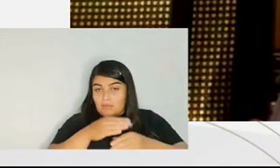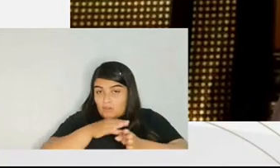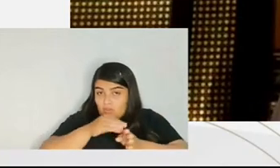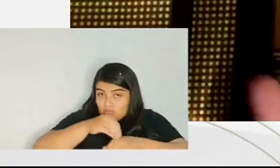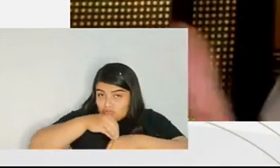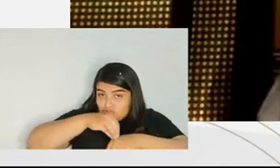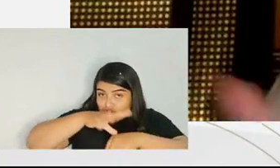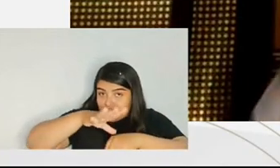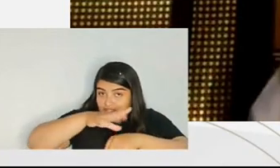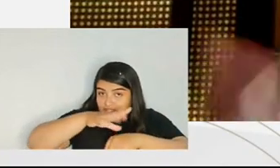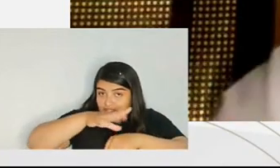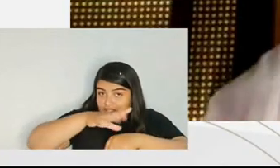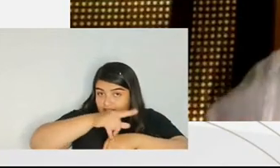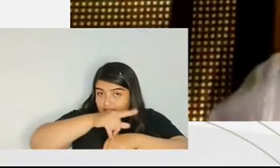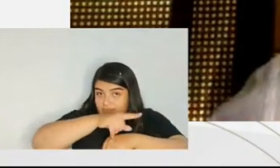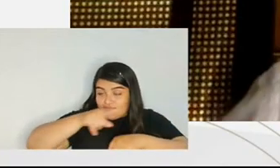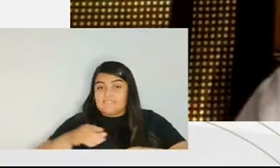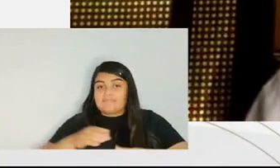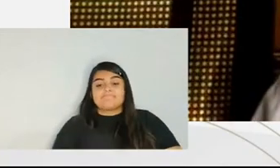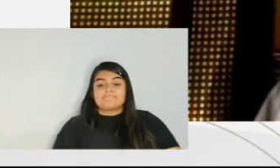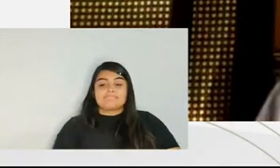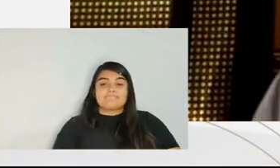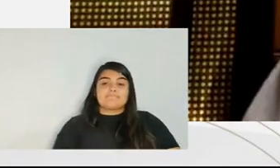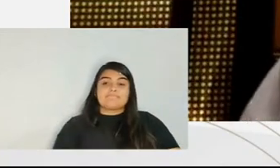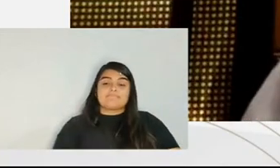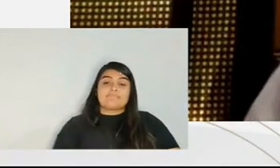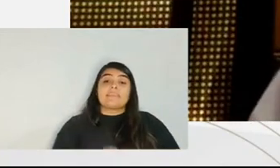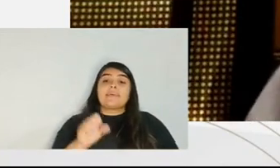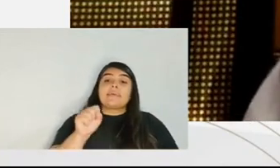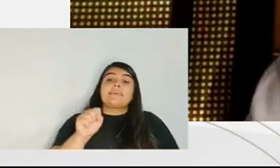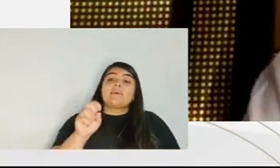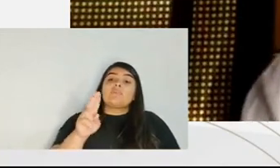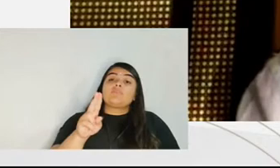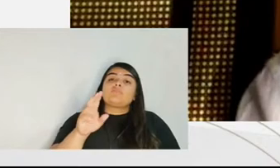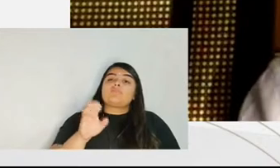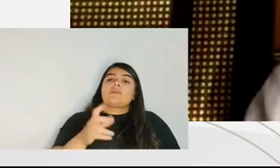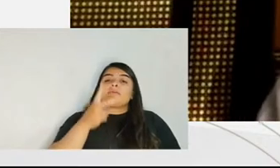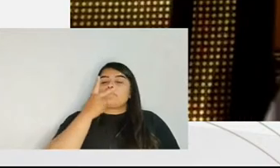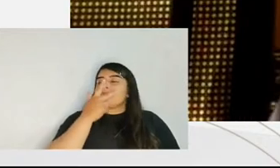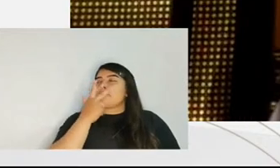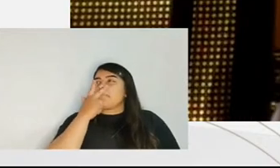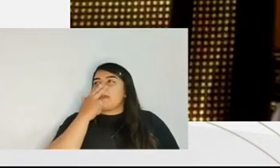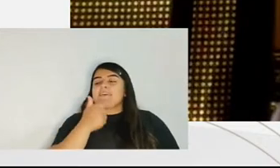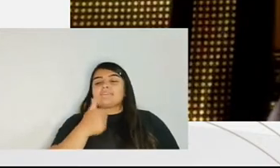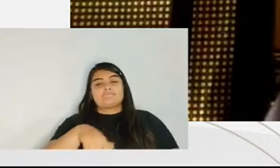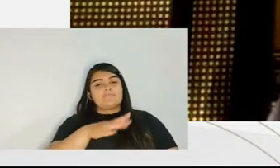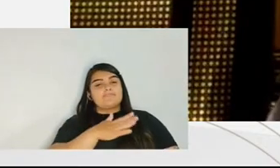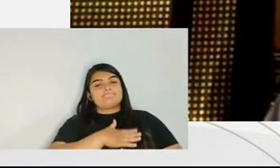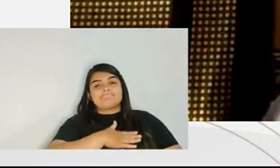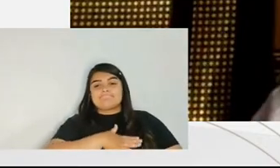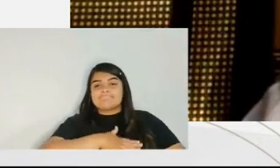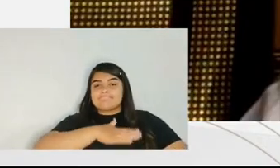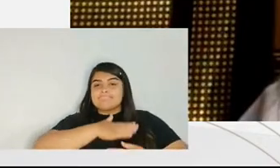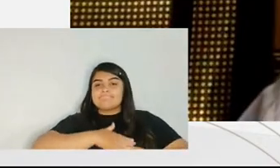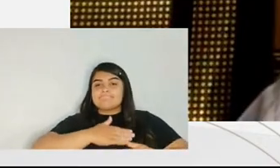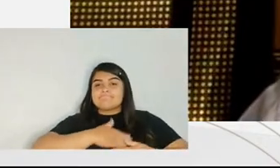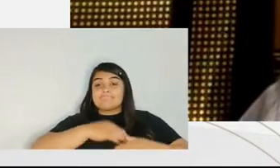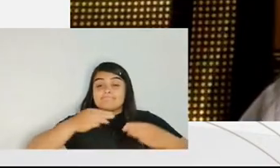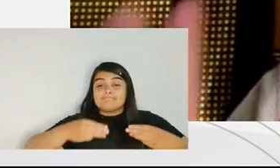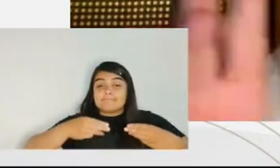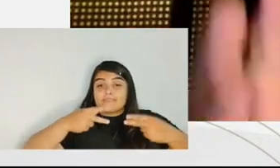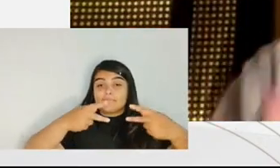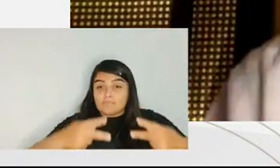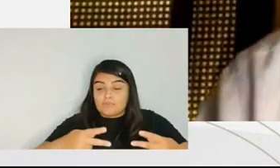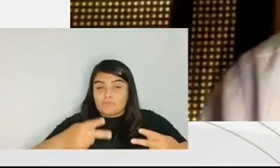you know given uh advising situation and it's i think